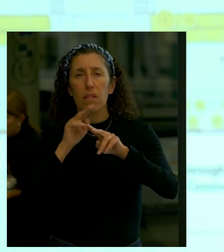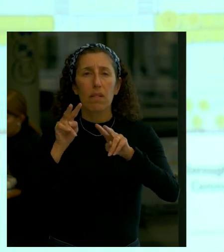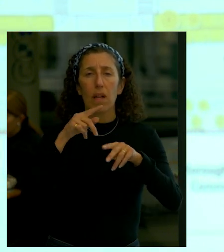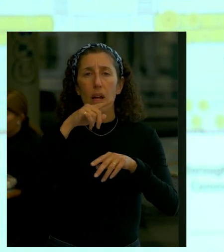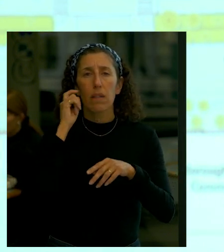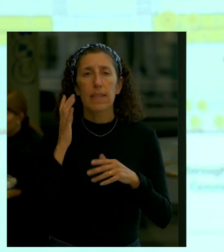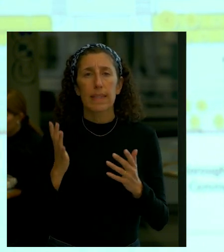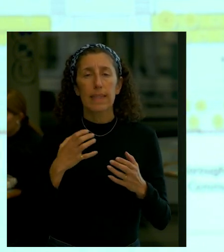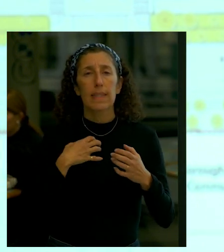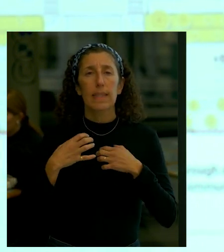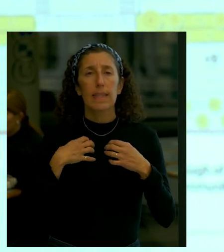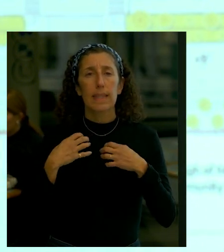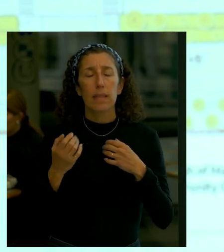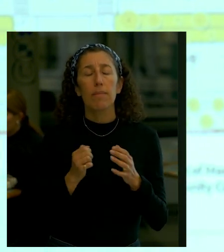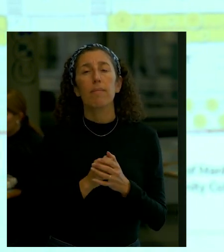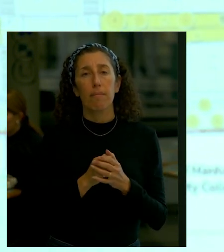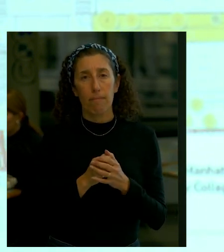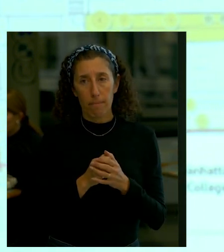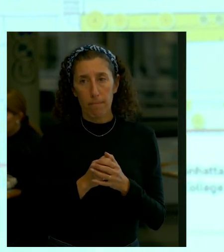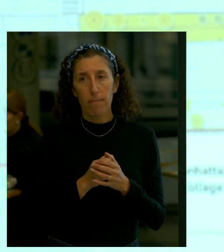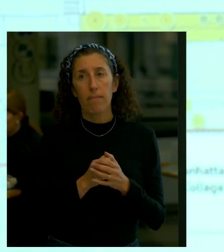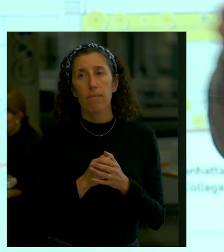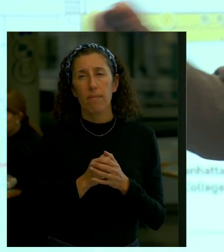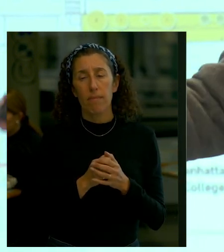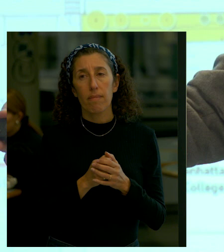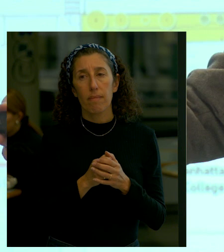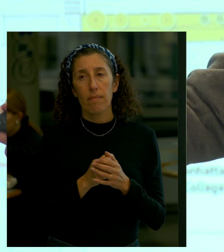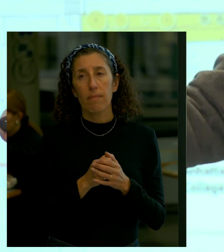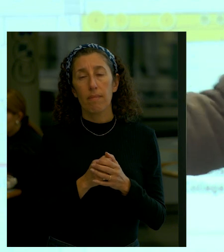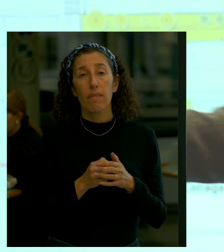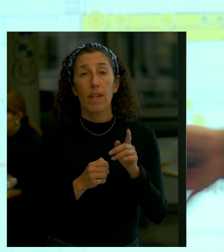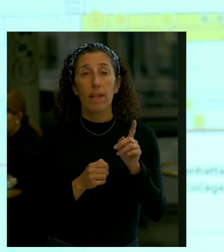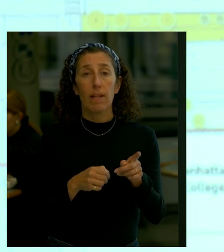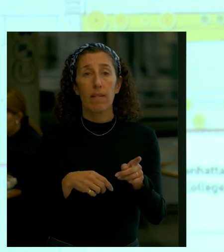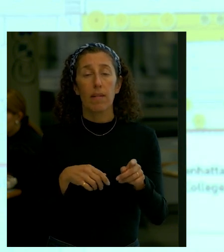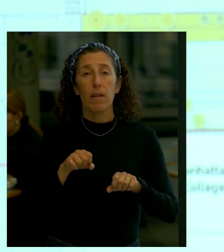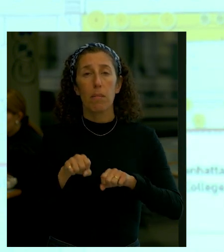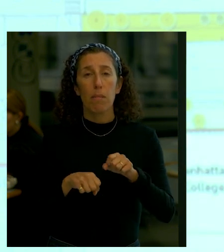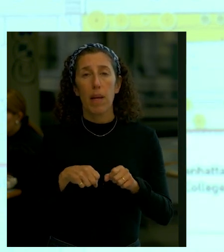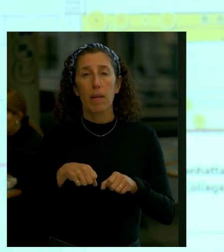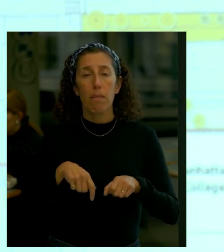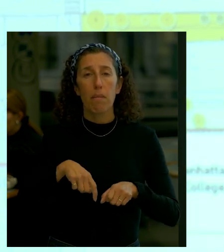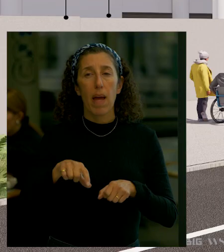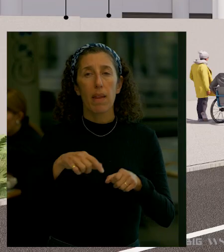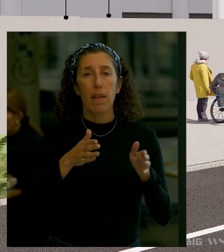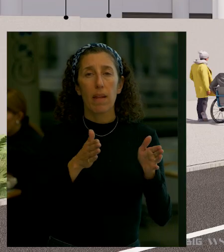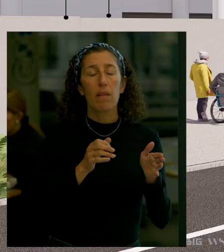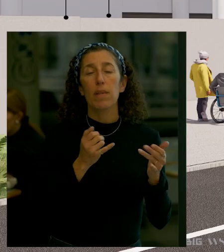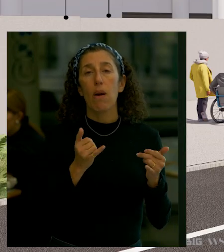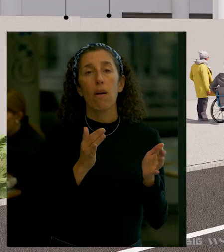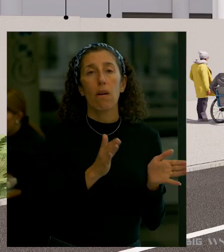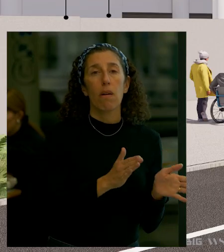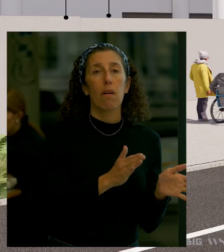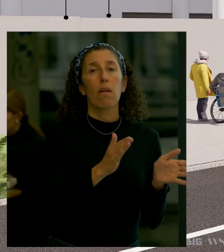and the issues of adjacency between that and the bike path so we've shifted the alignment so that